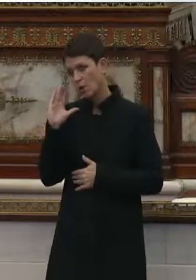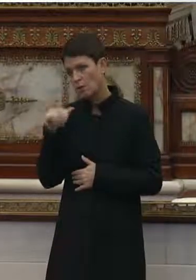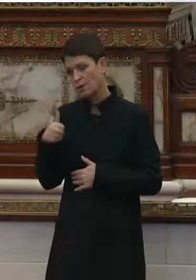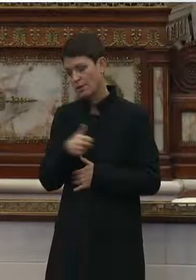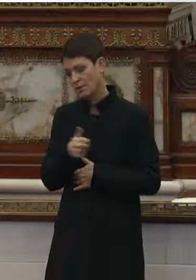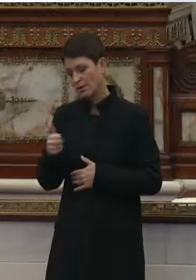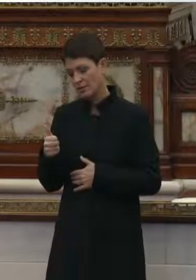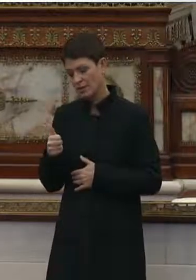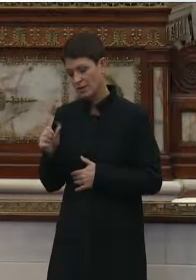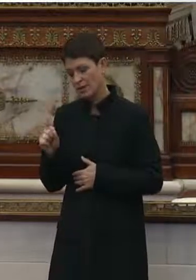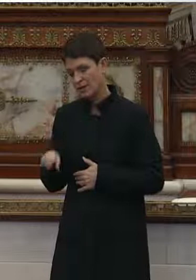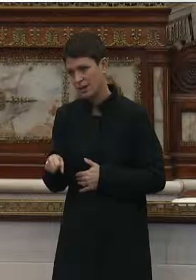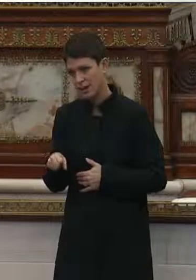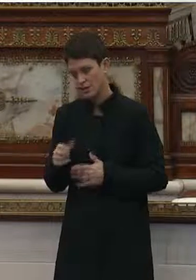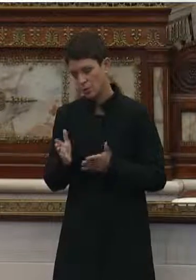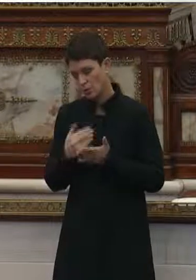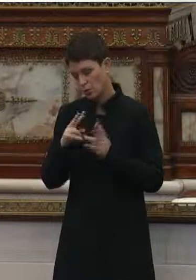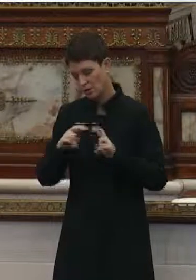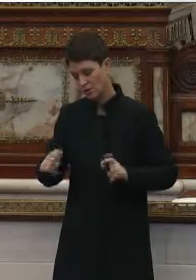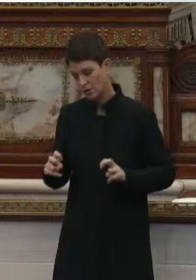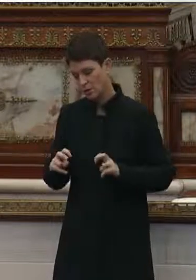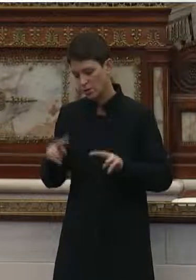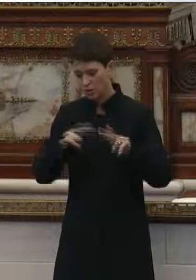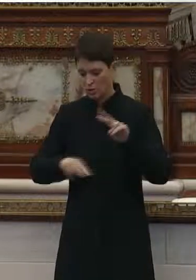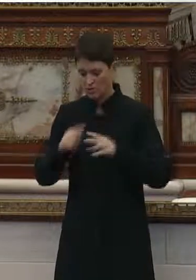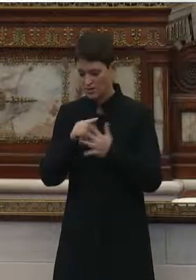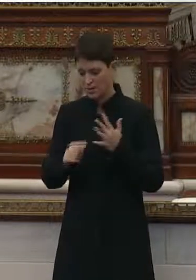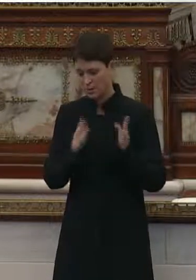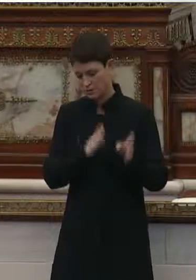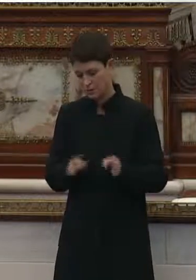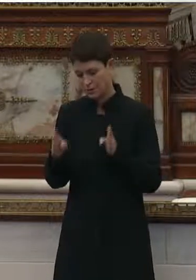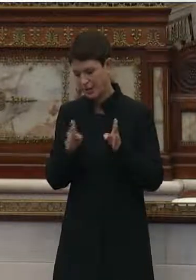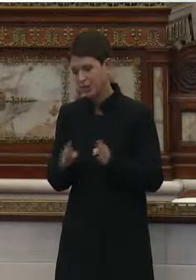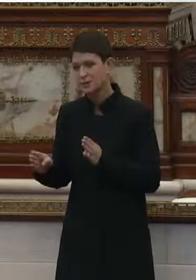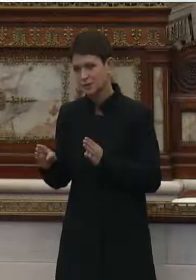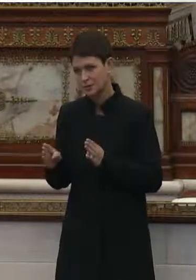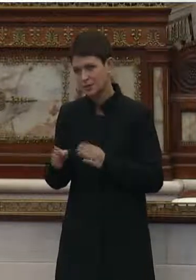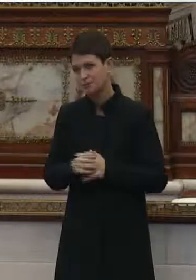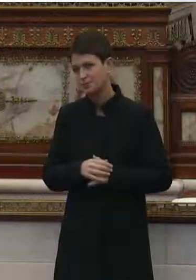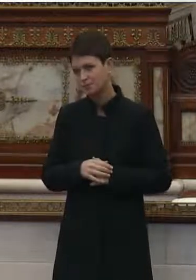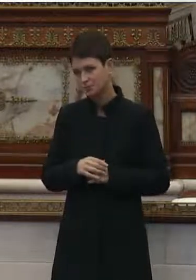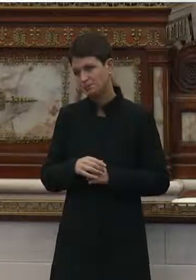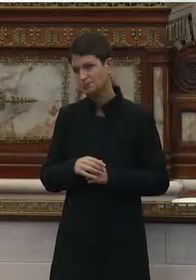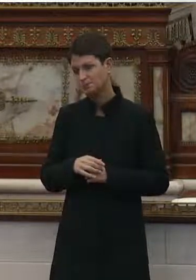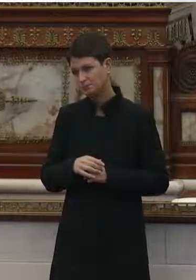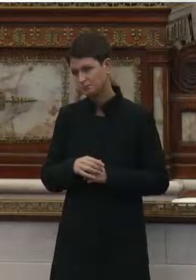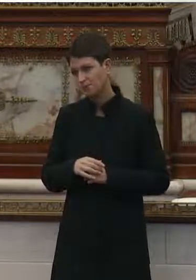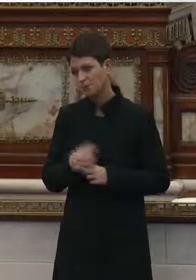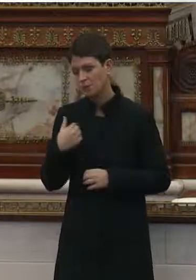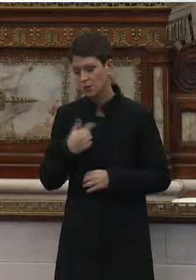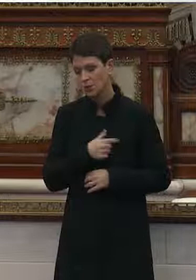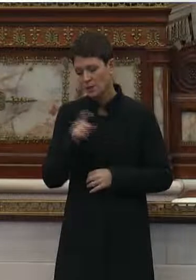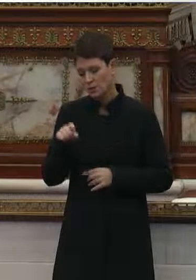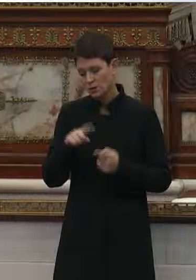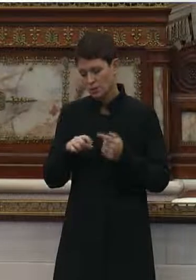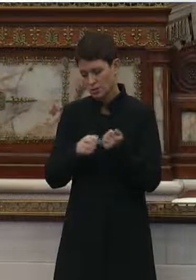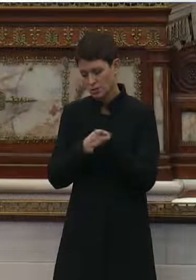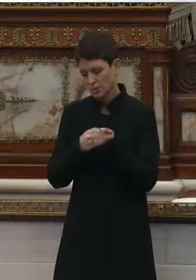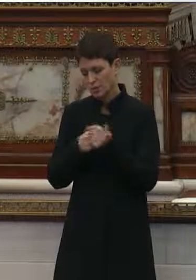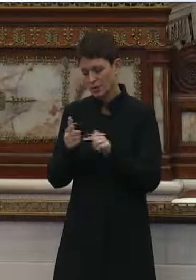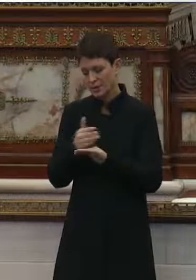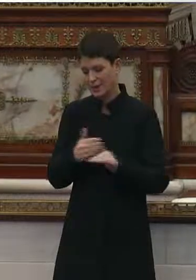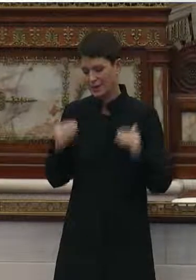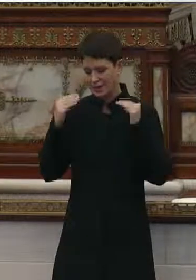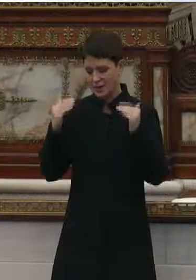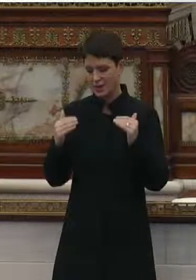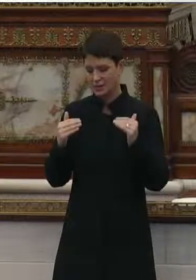could help review or oversee these plans. And so we need to support and enhance